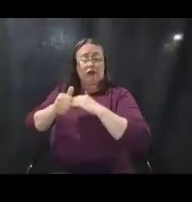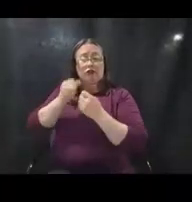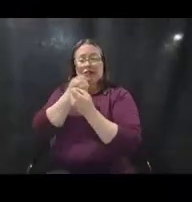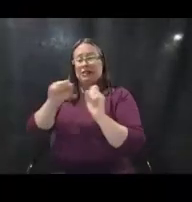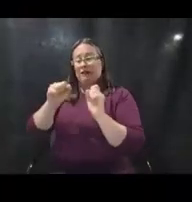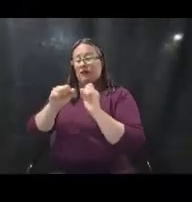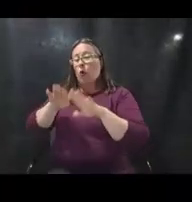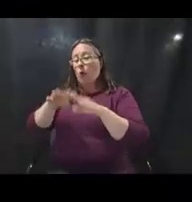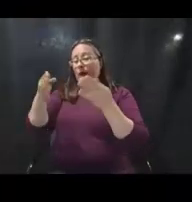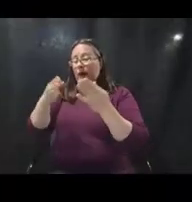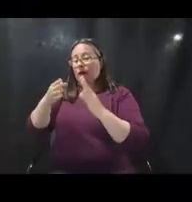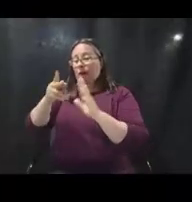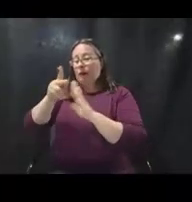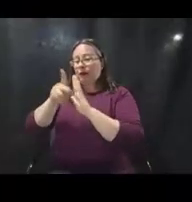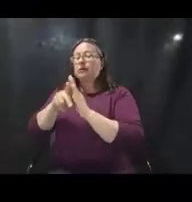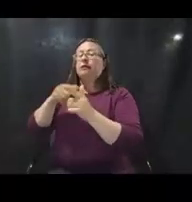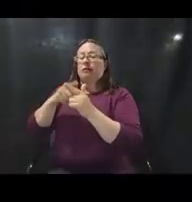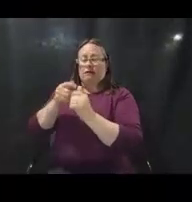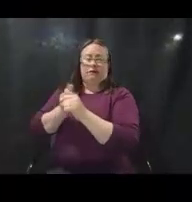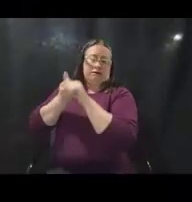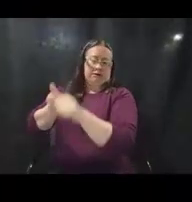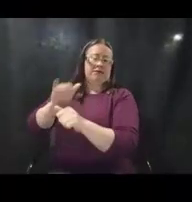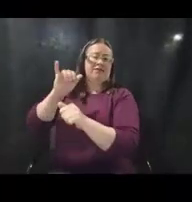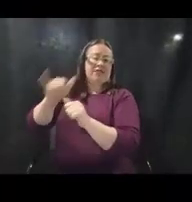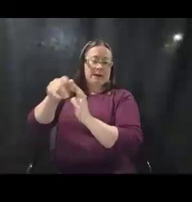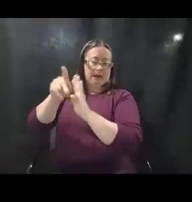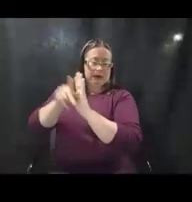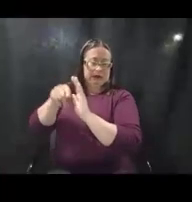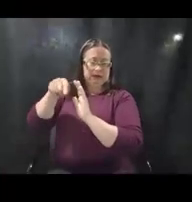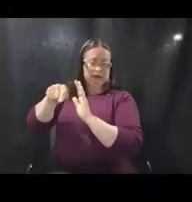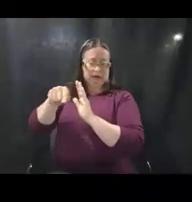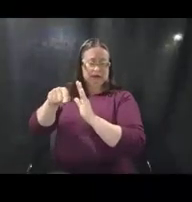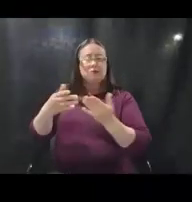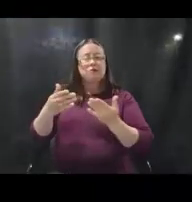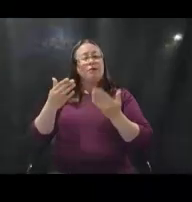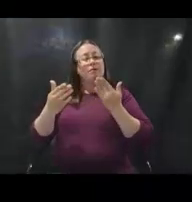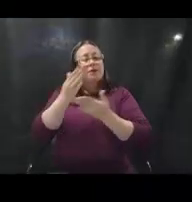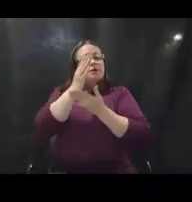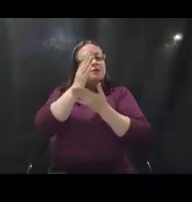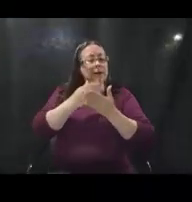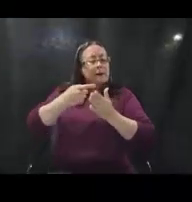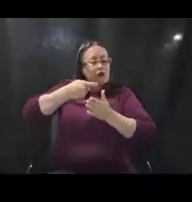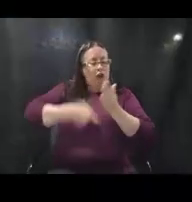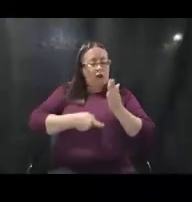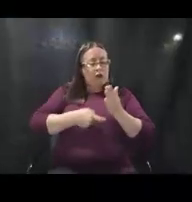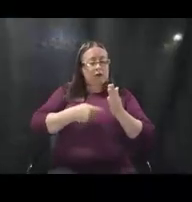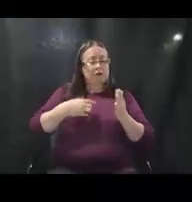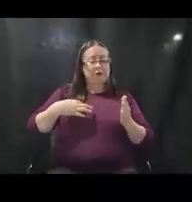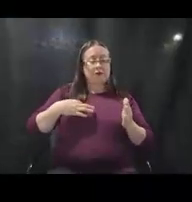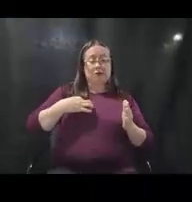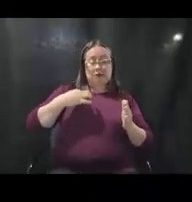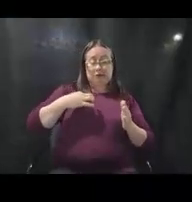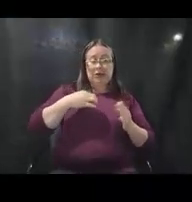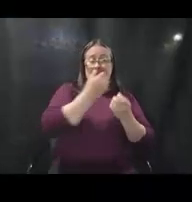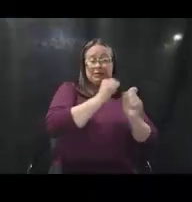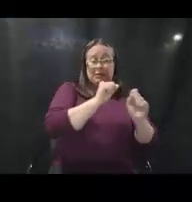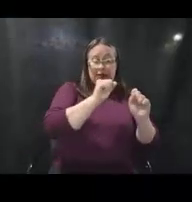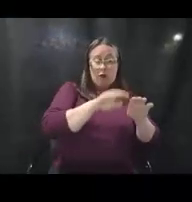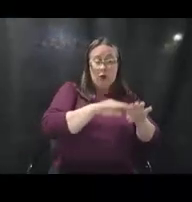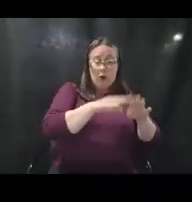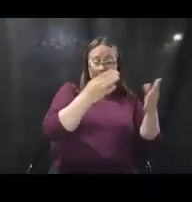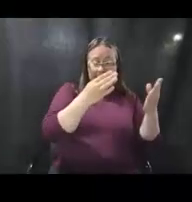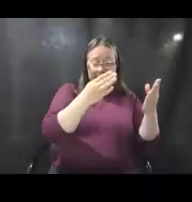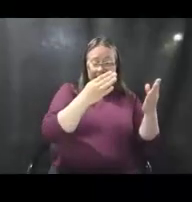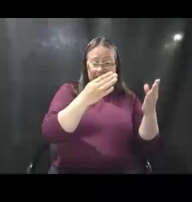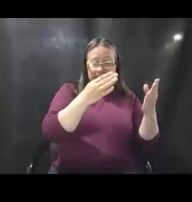policy, then that policy would apply. So there may be certain costs that are eligible under the safe opening and operations policy